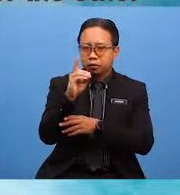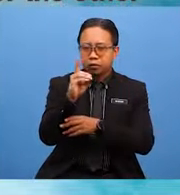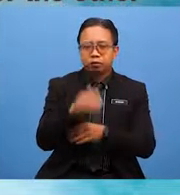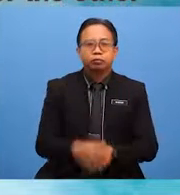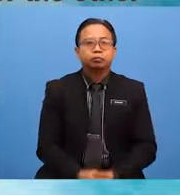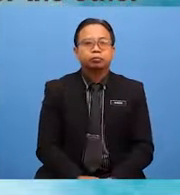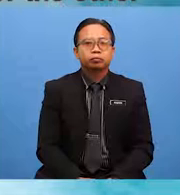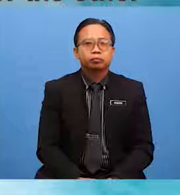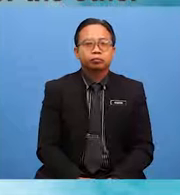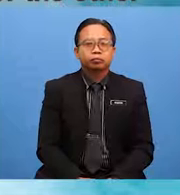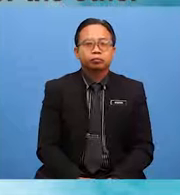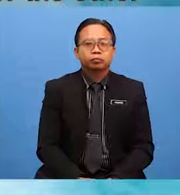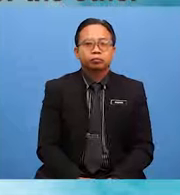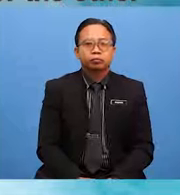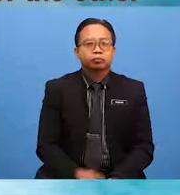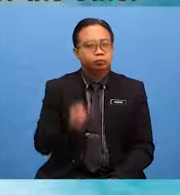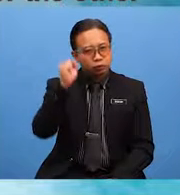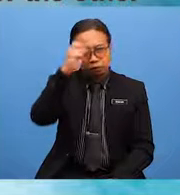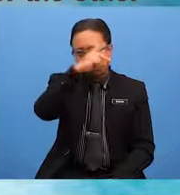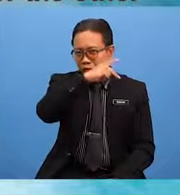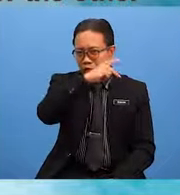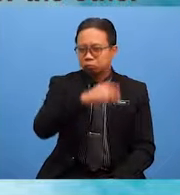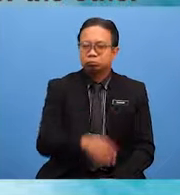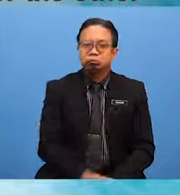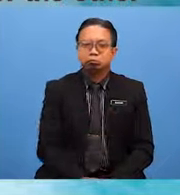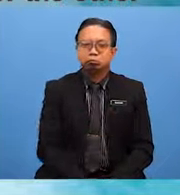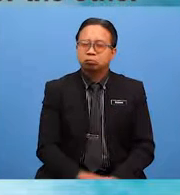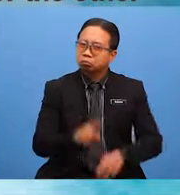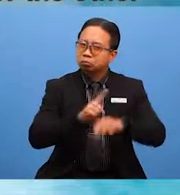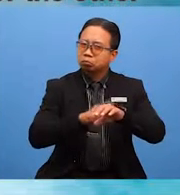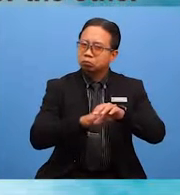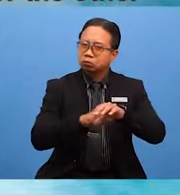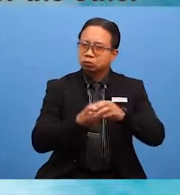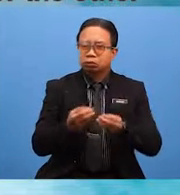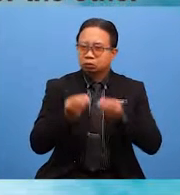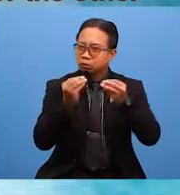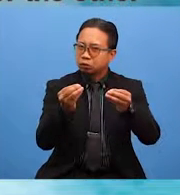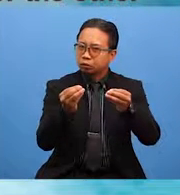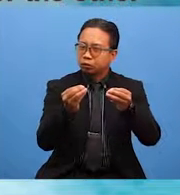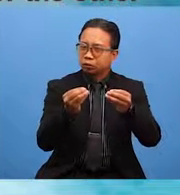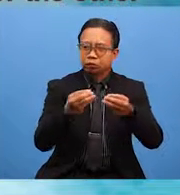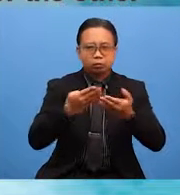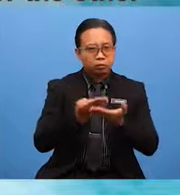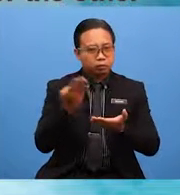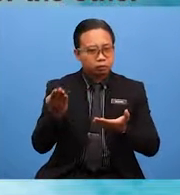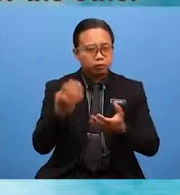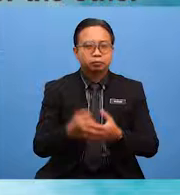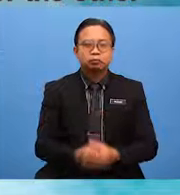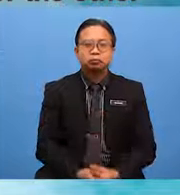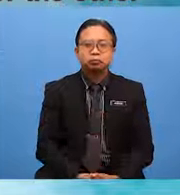lackadaisical attitude, the food they sell would one way or the other become contaminated.